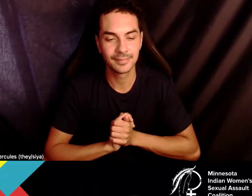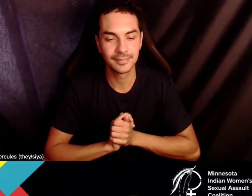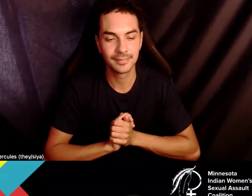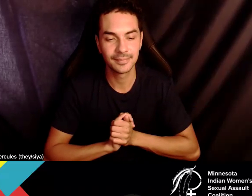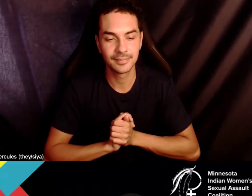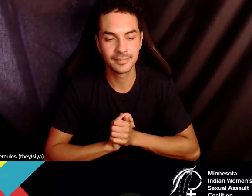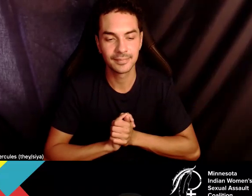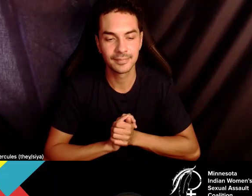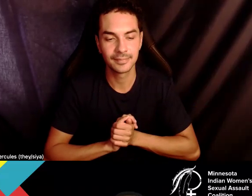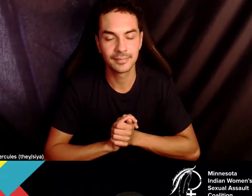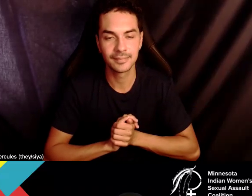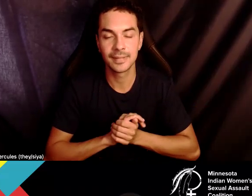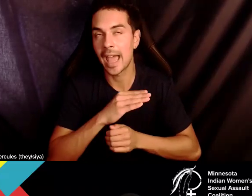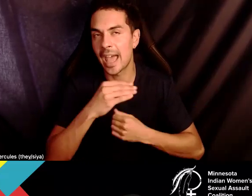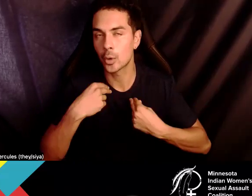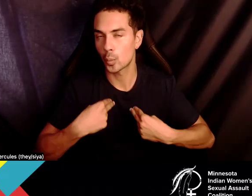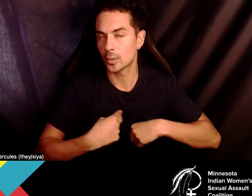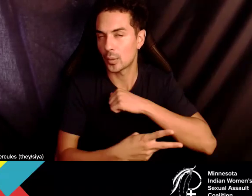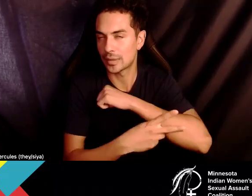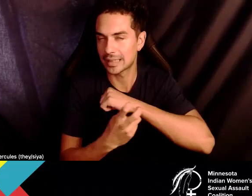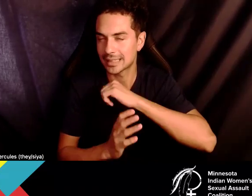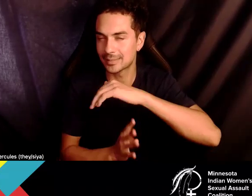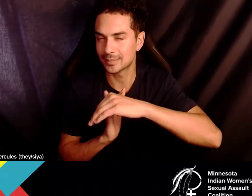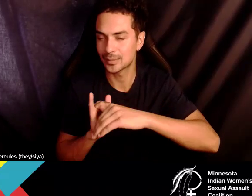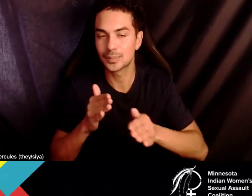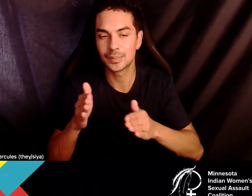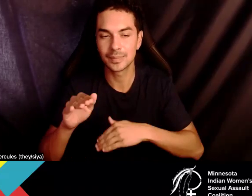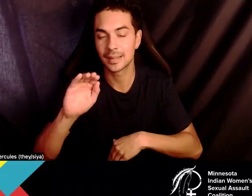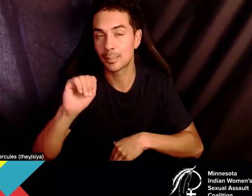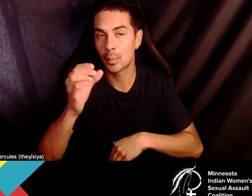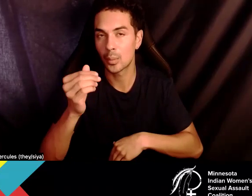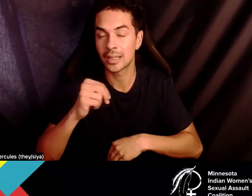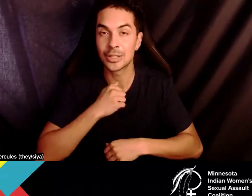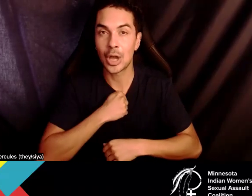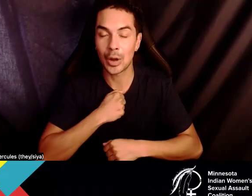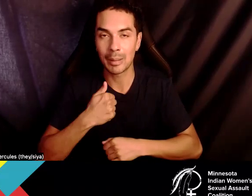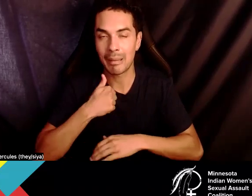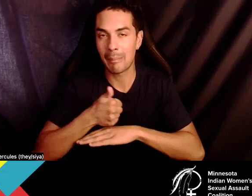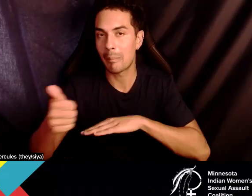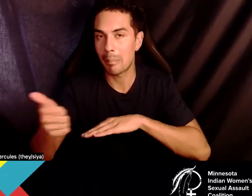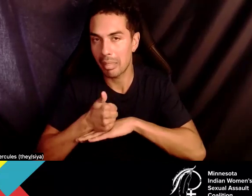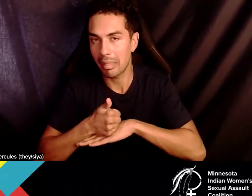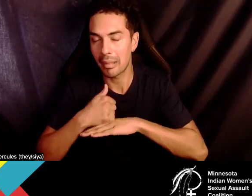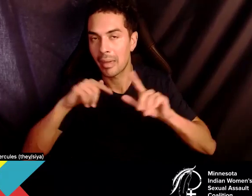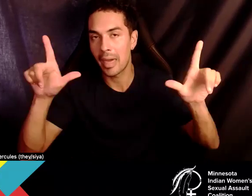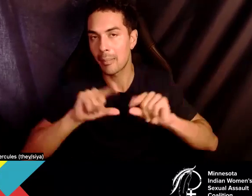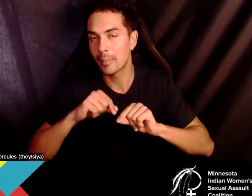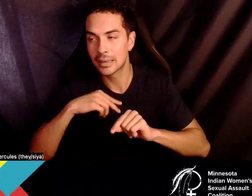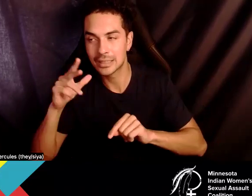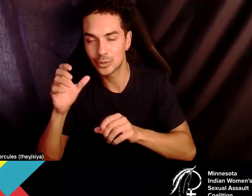I can go next. I was just grabbing my AirPods. So sorry for the brief off-screen moment there.